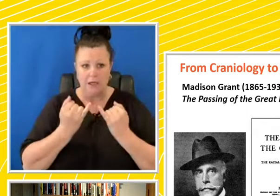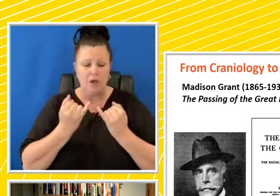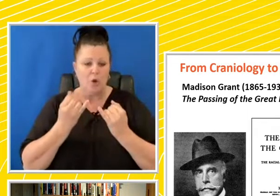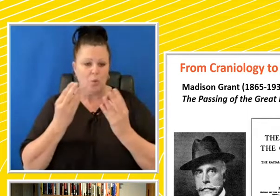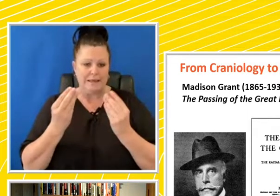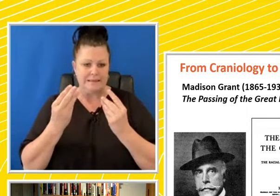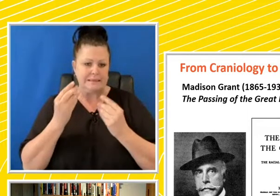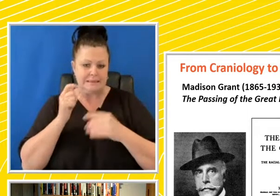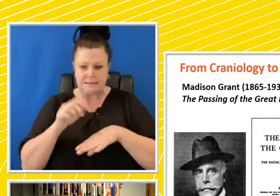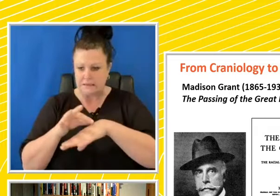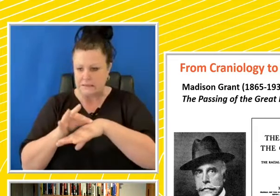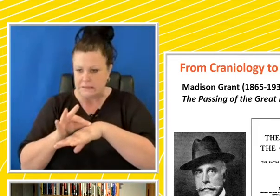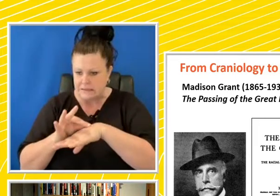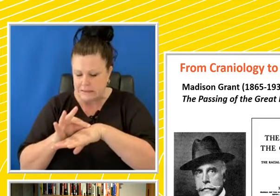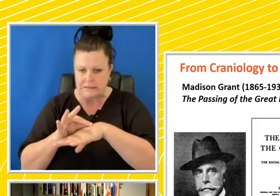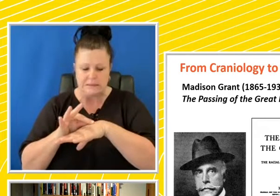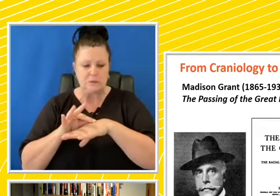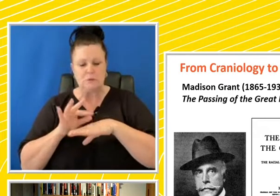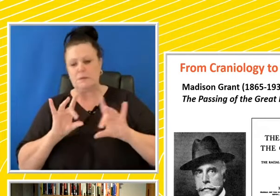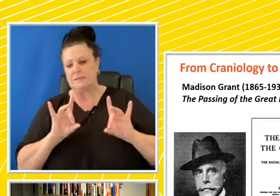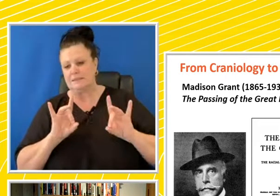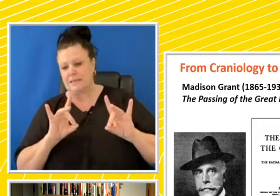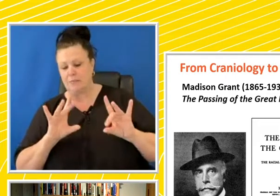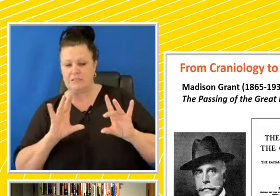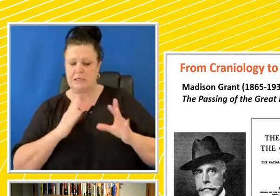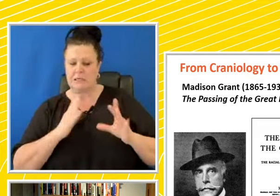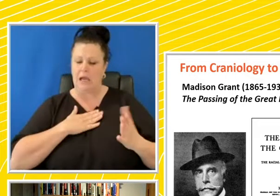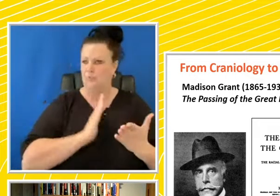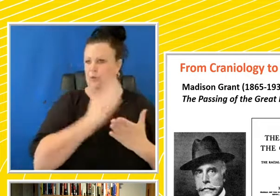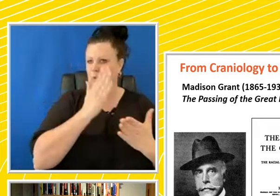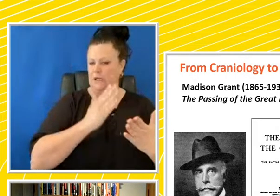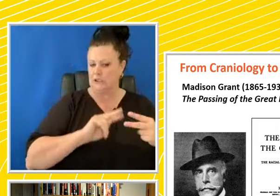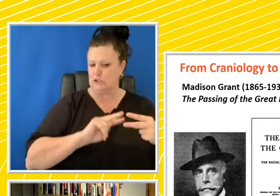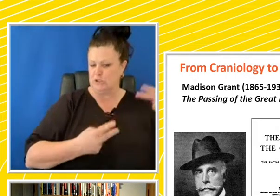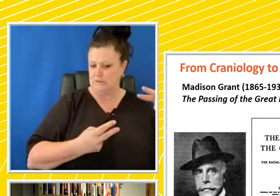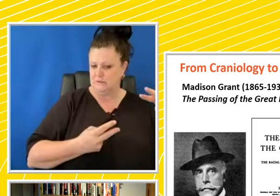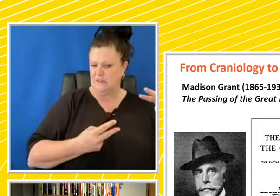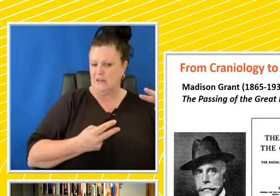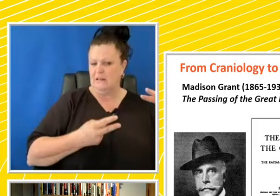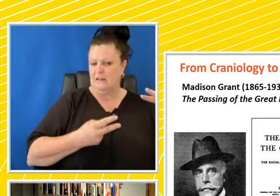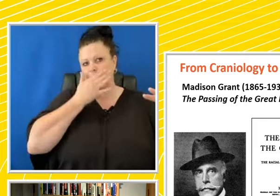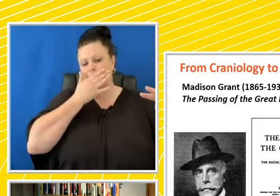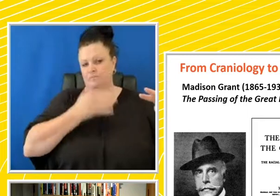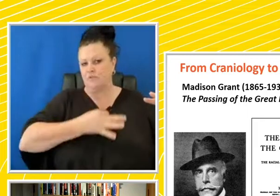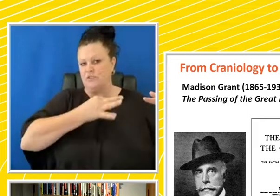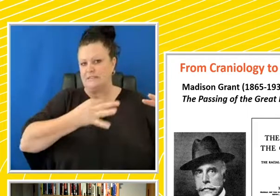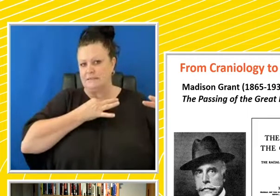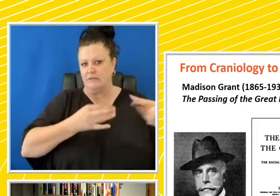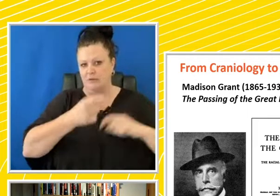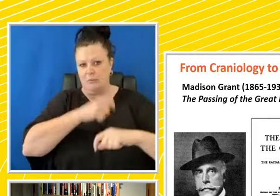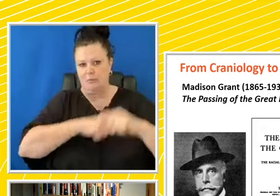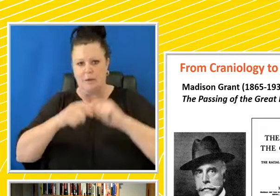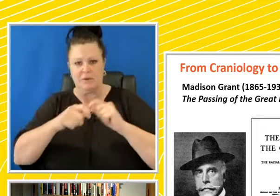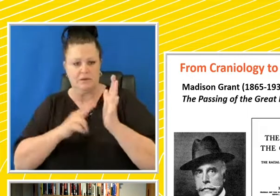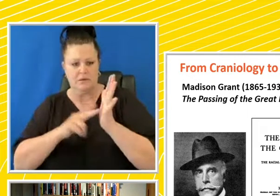skin, damaging the purity and running to the downfall of the Nordic